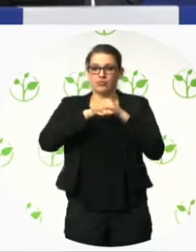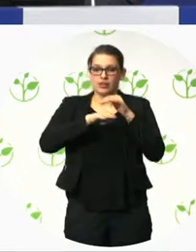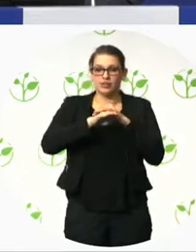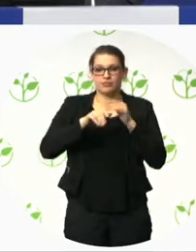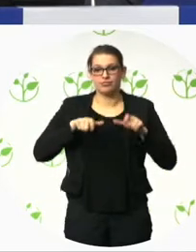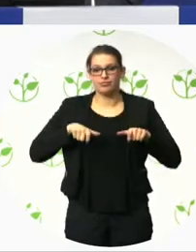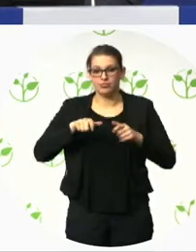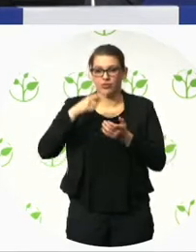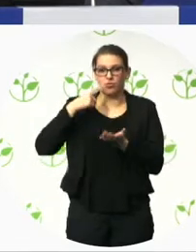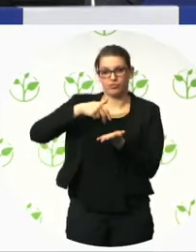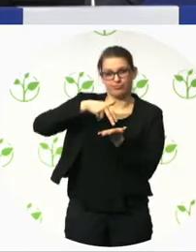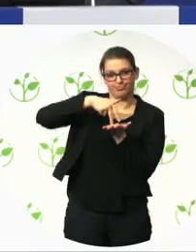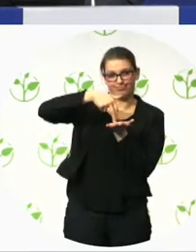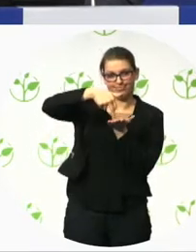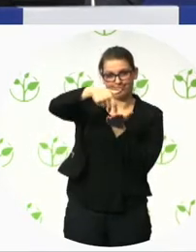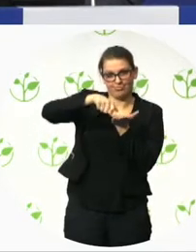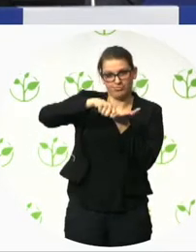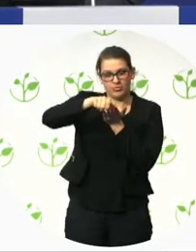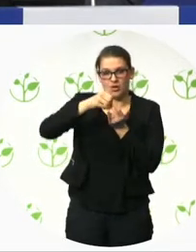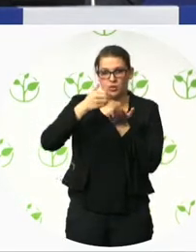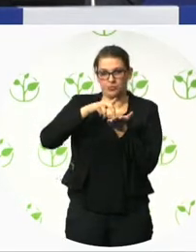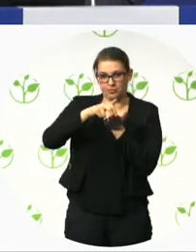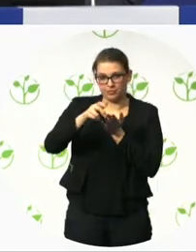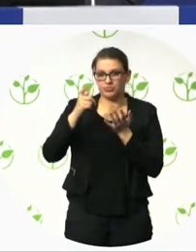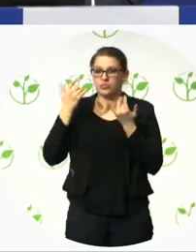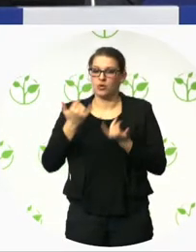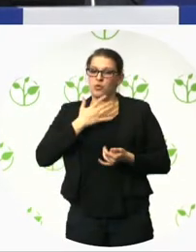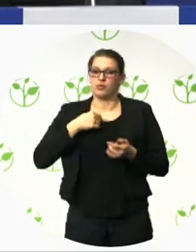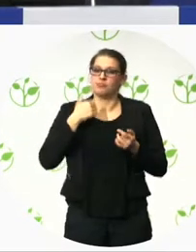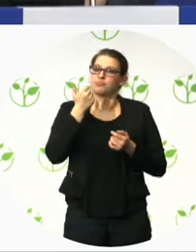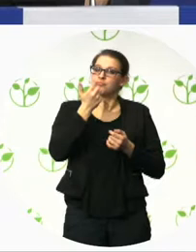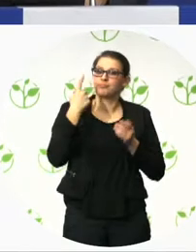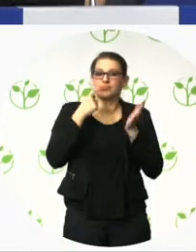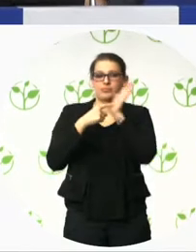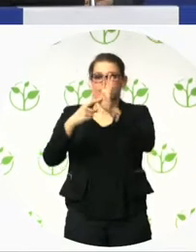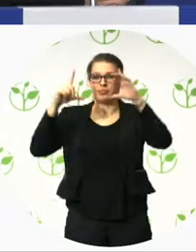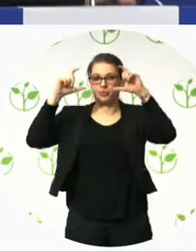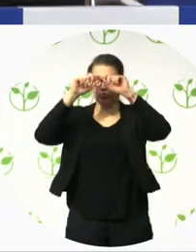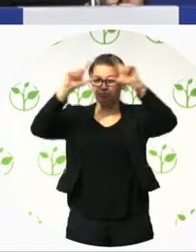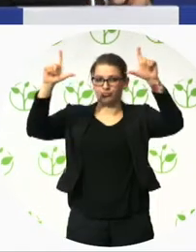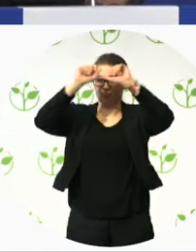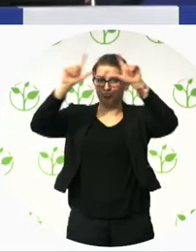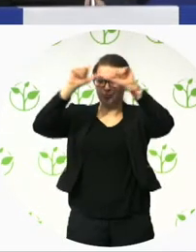pictures from some of the footpaths. Look at the ground, the people and the surroundings.